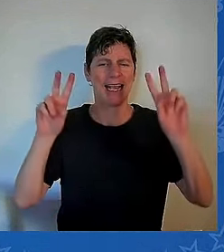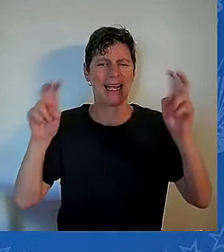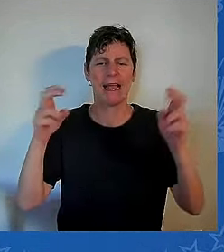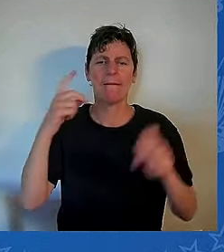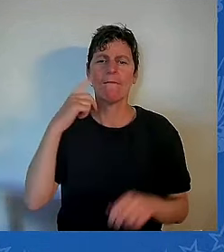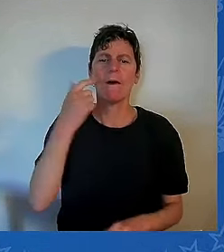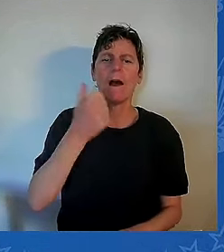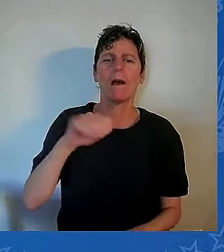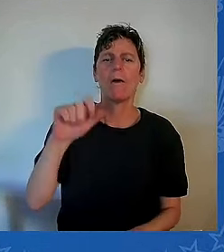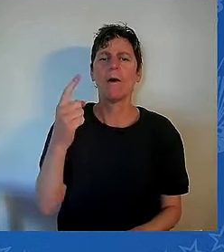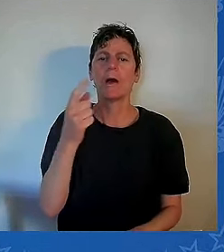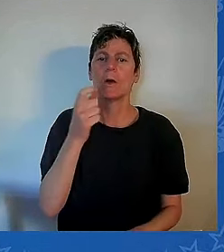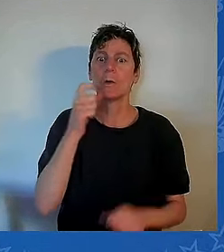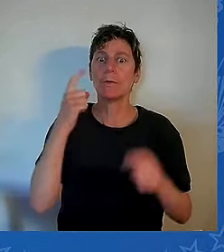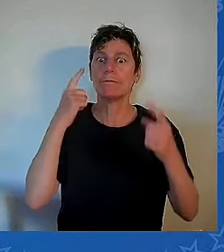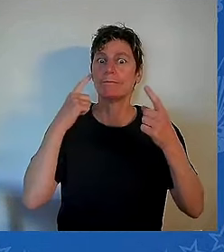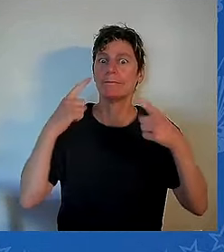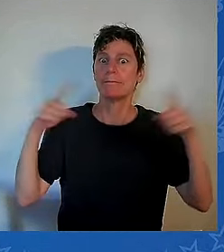courage.